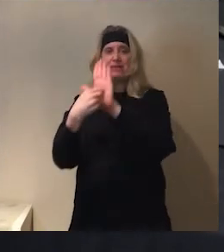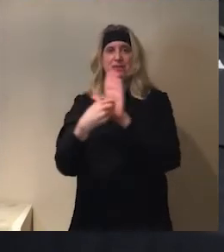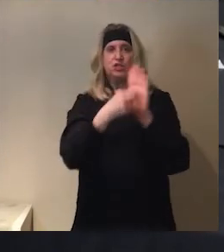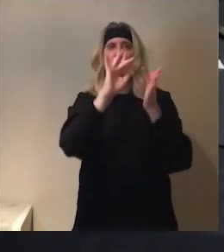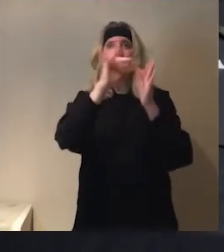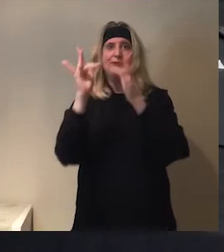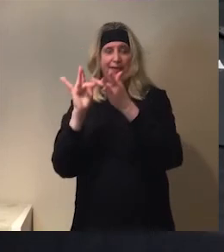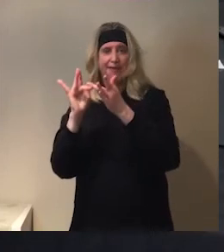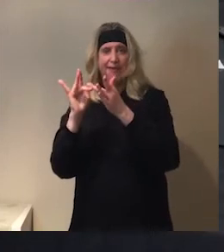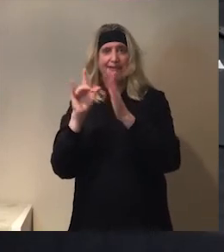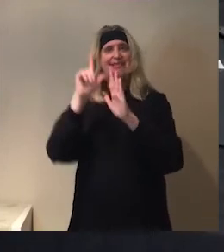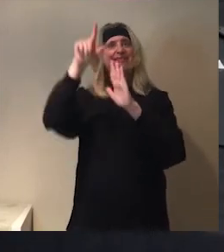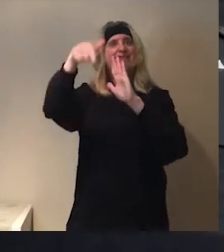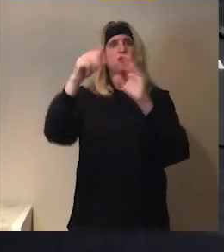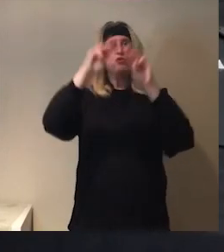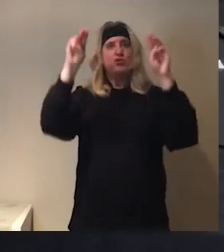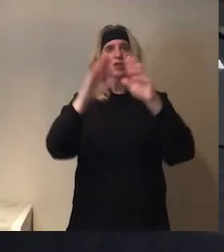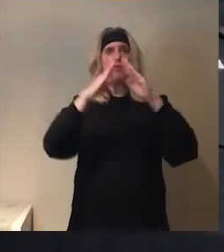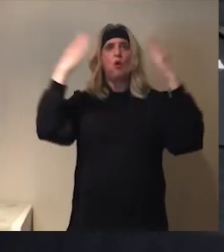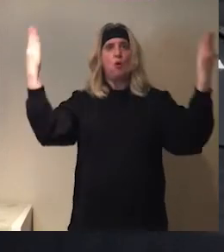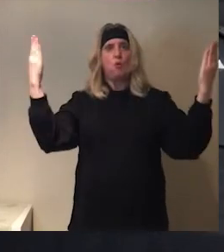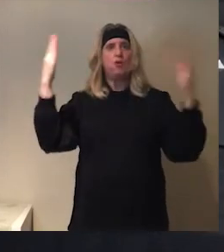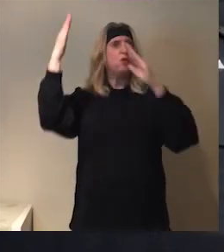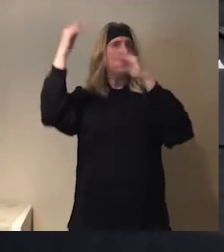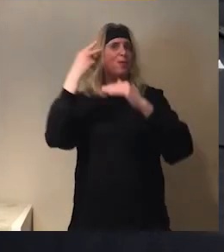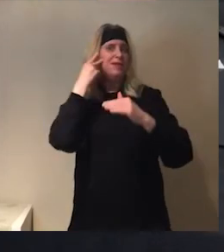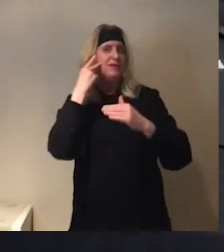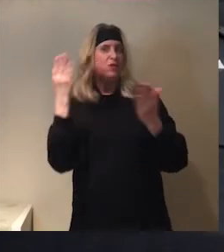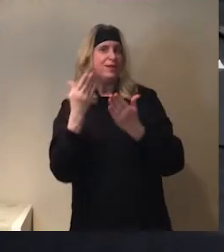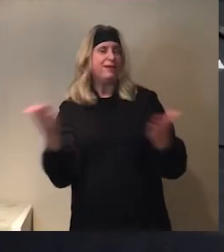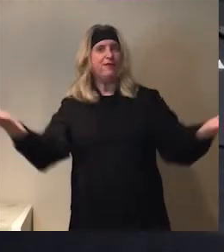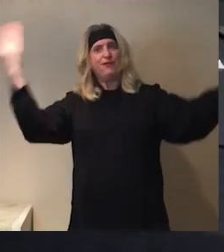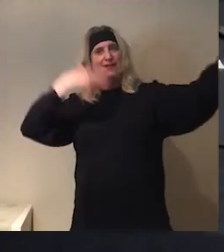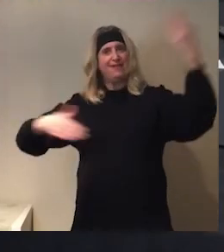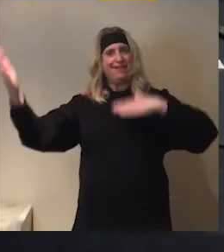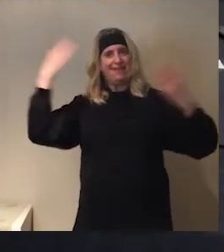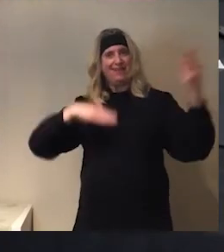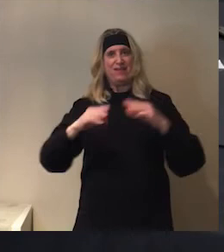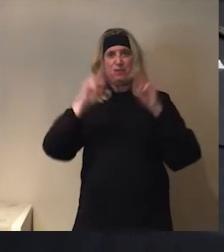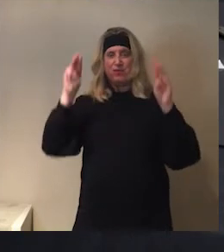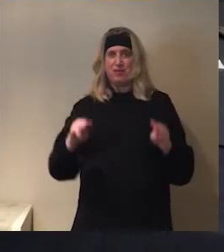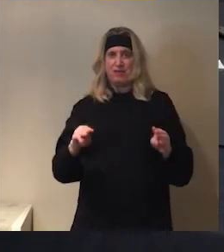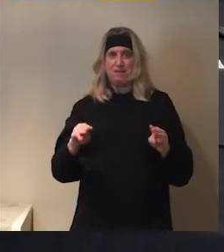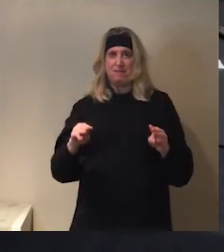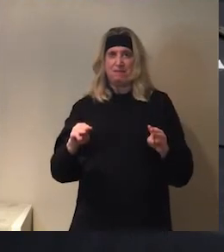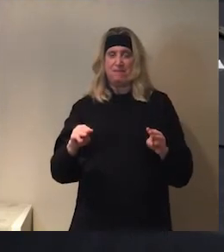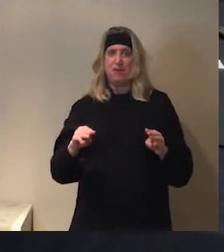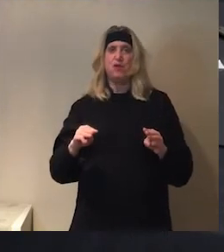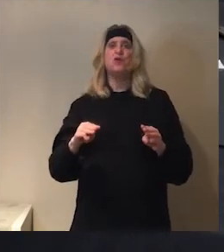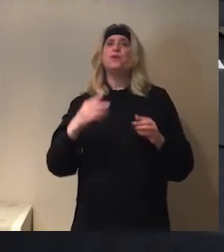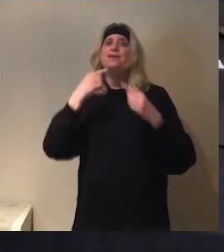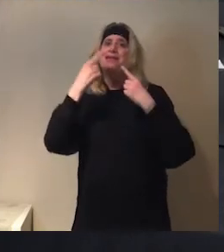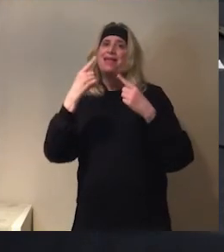Yes. And when the museum reopens, we hope to see you all here. On that note, we will